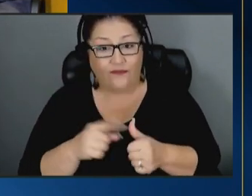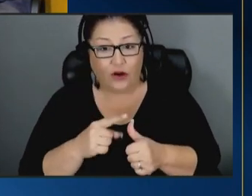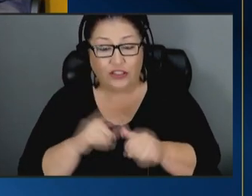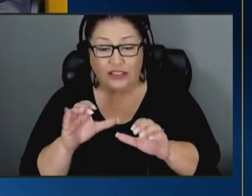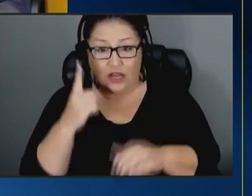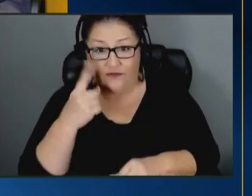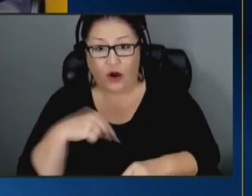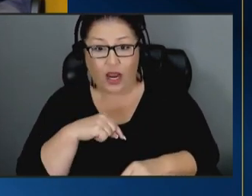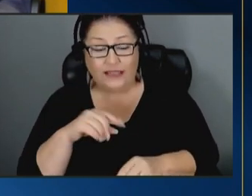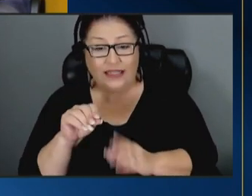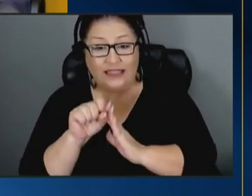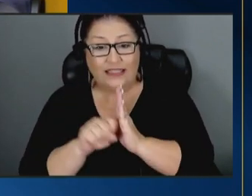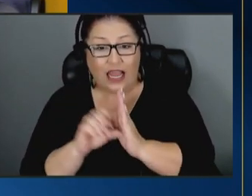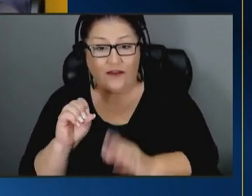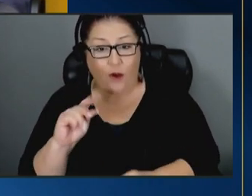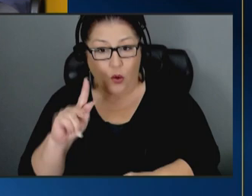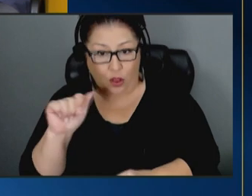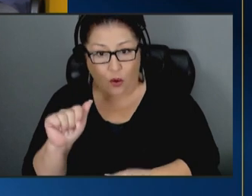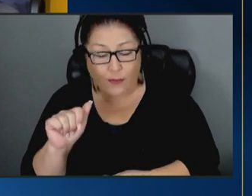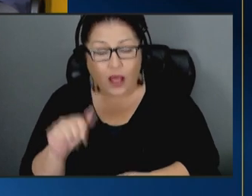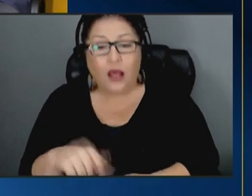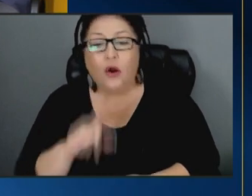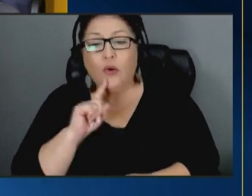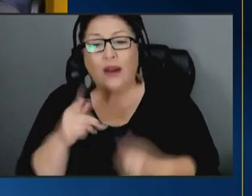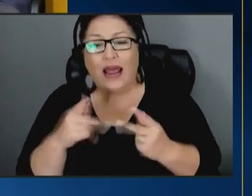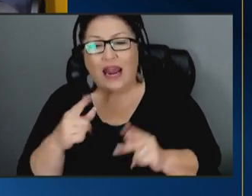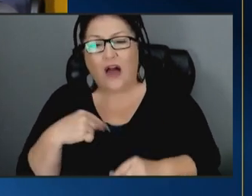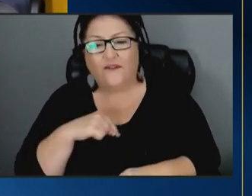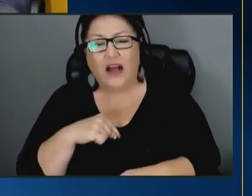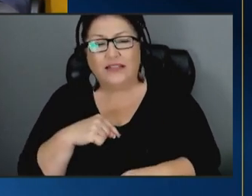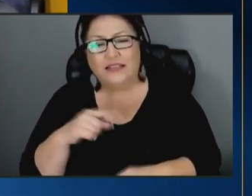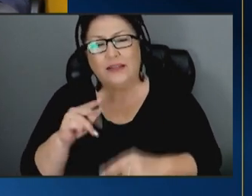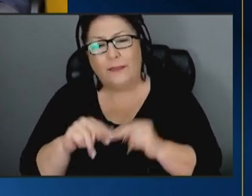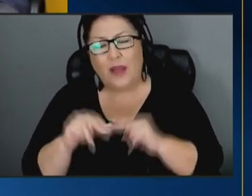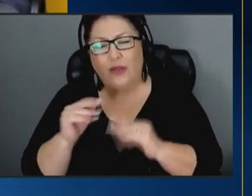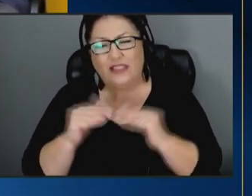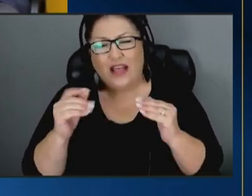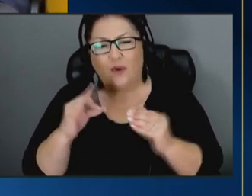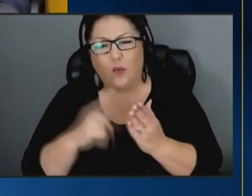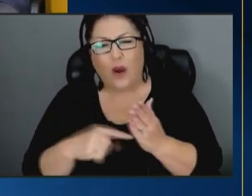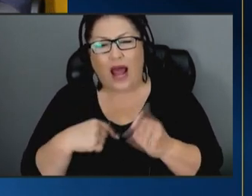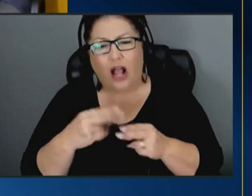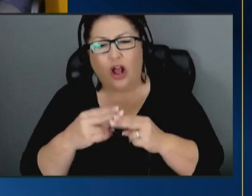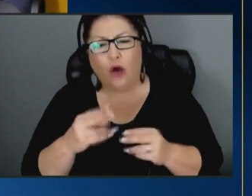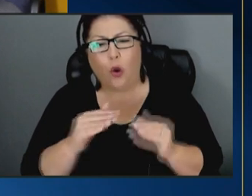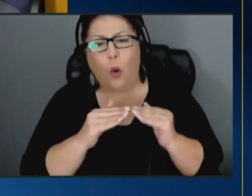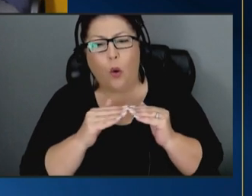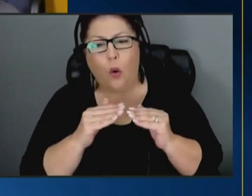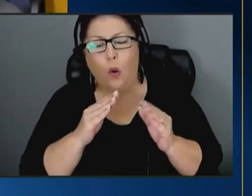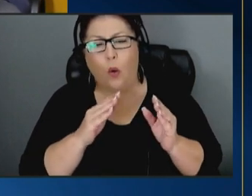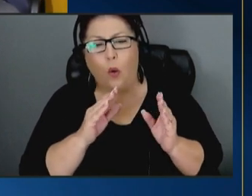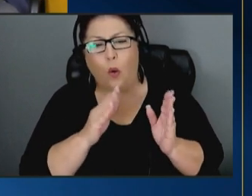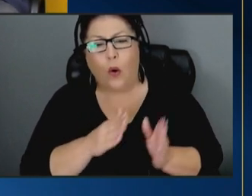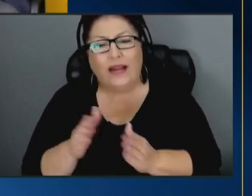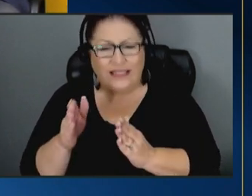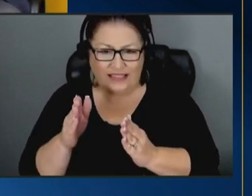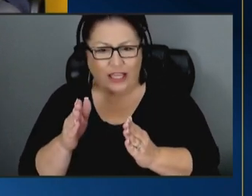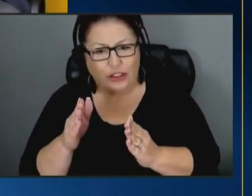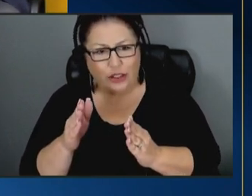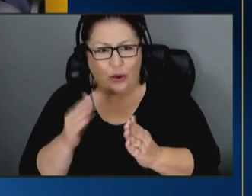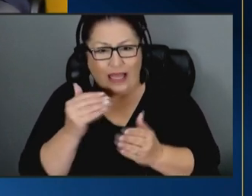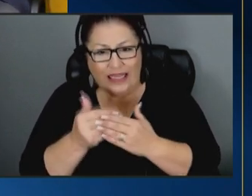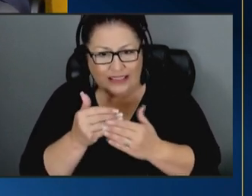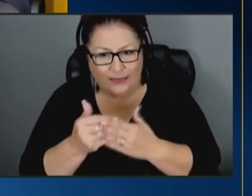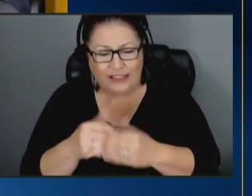in the state of oklahoma has allowed for us to really build this level of what i call organizational intimacy and so the idea is and you know